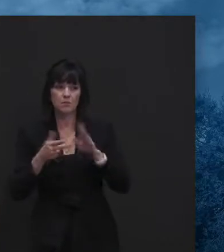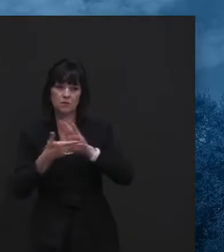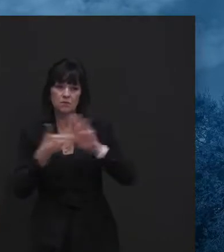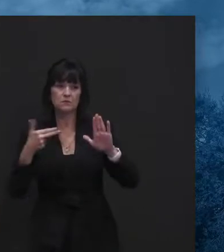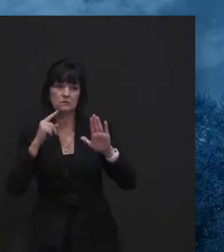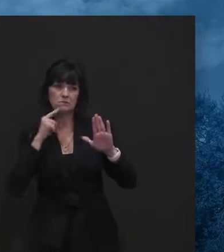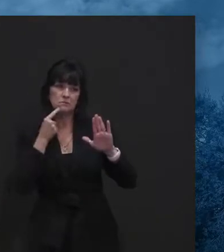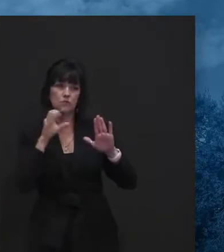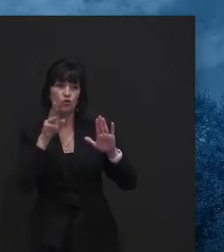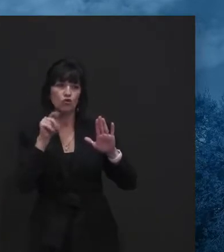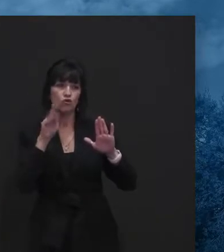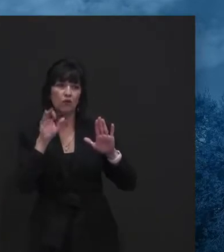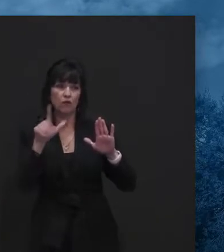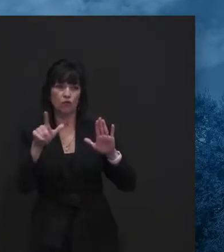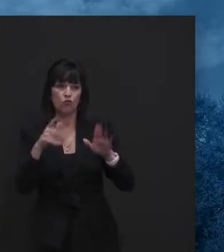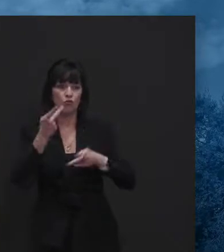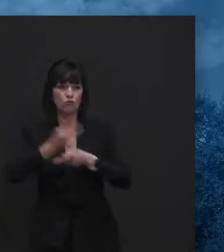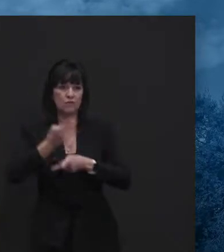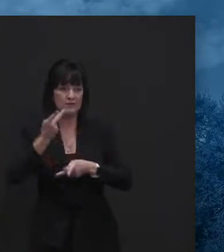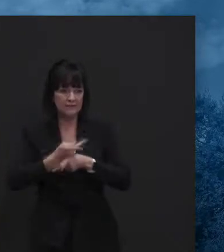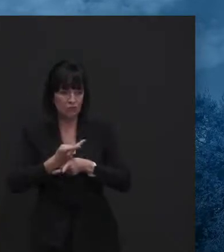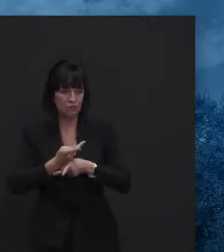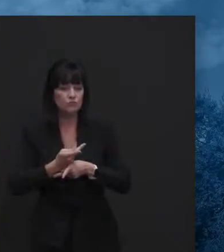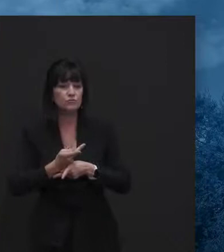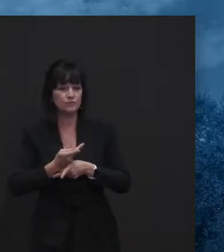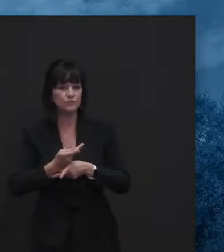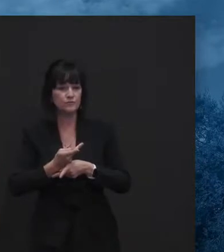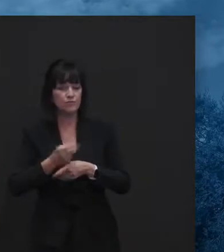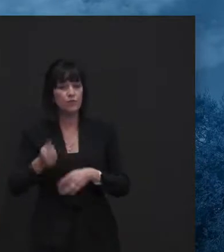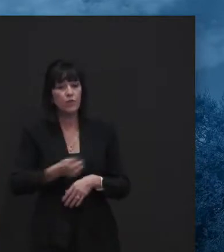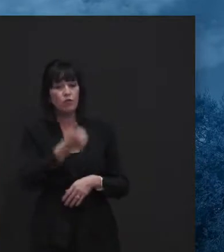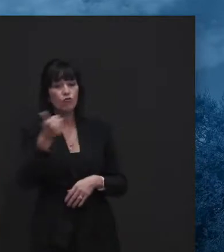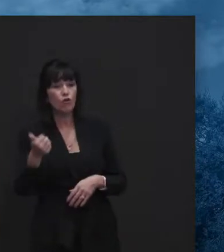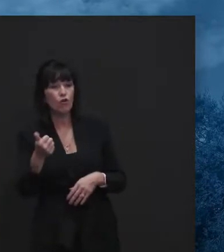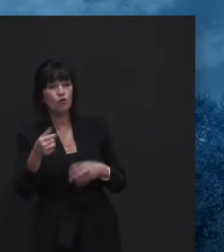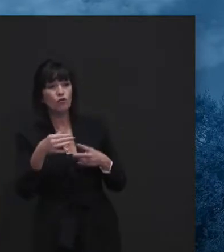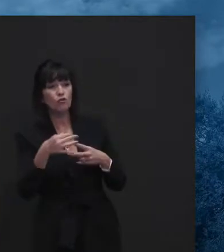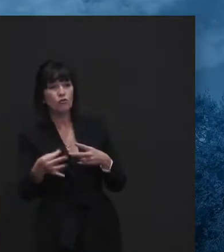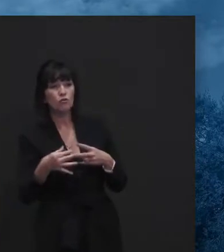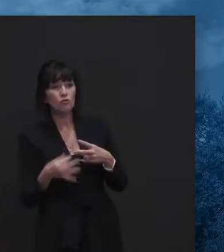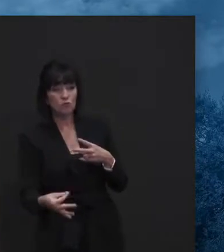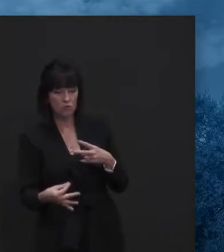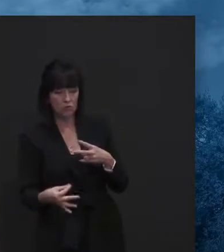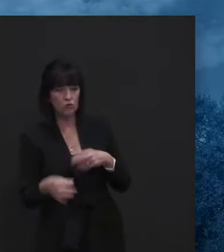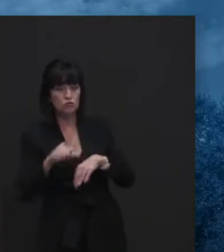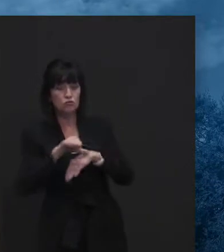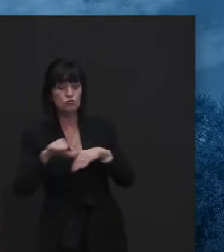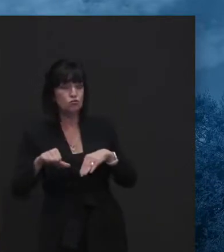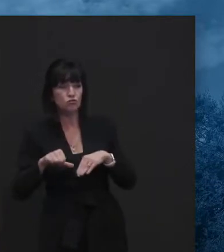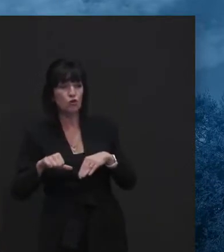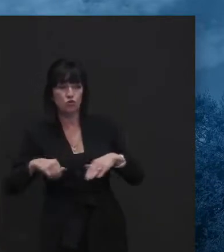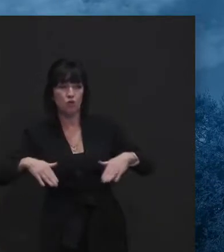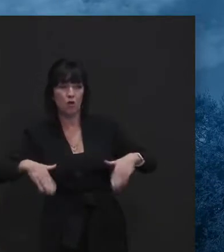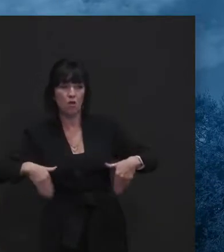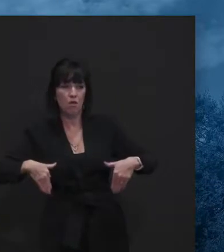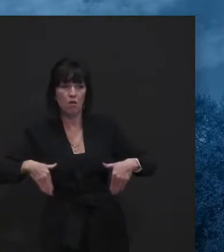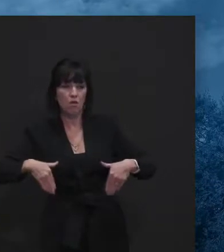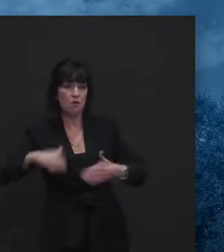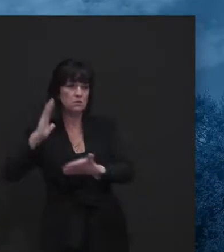circumstances with elective surgeries. Uh, they're not, they haven't stopped those as they did in spring.